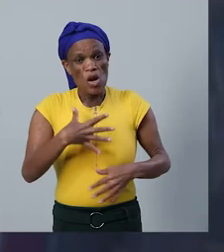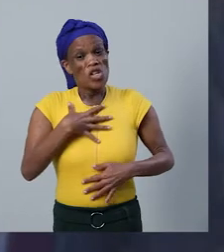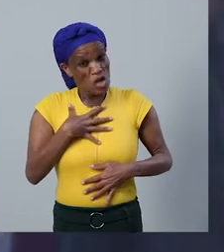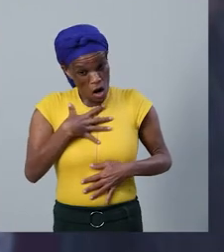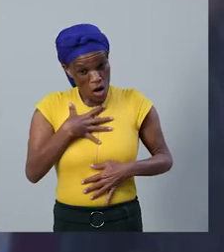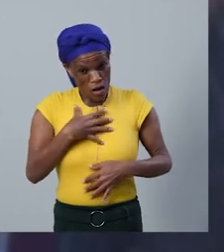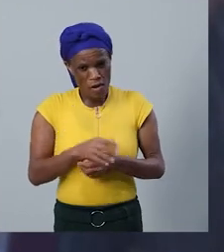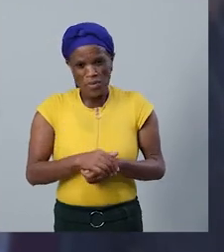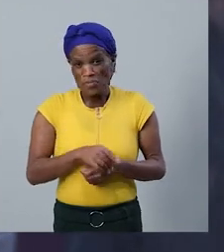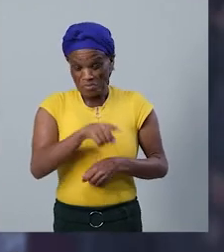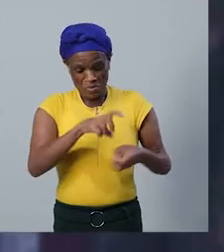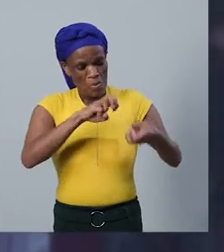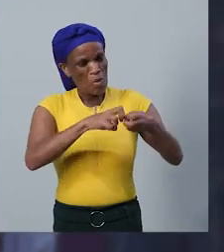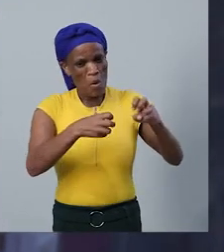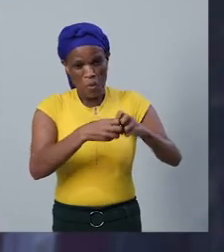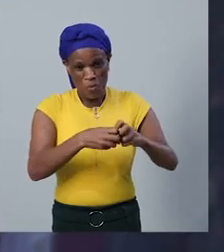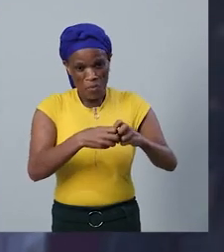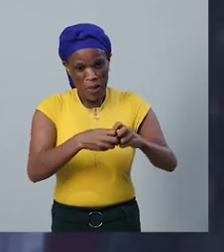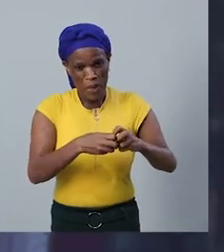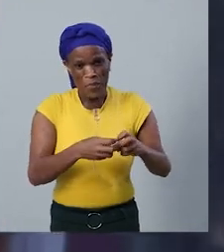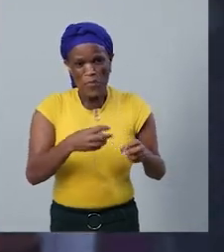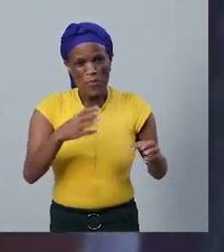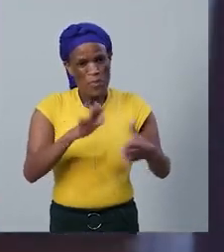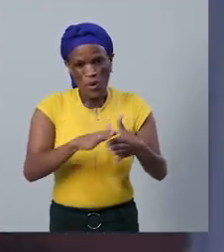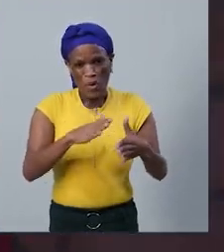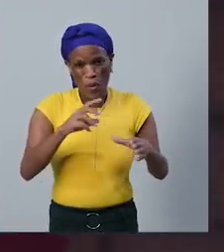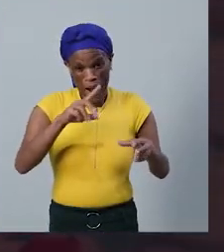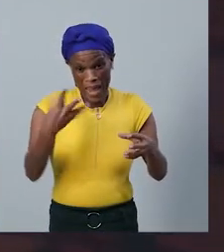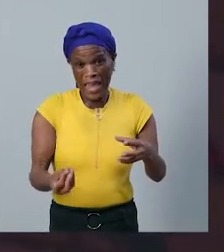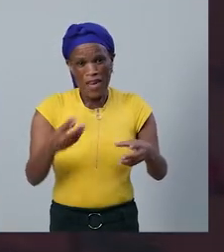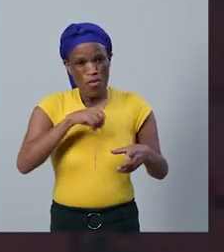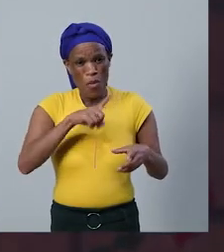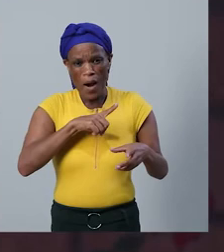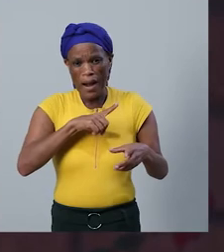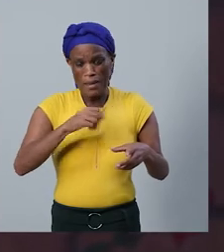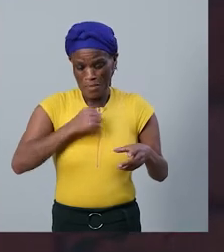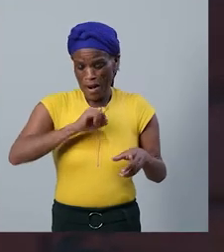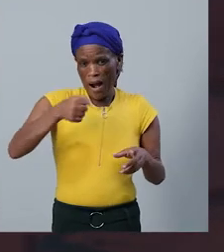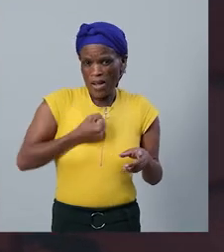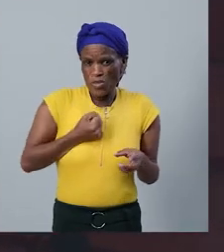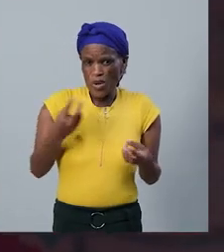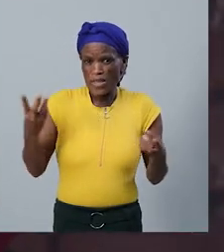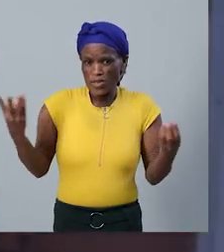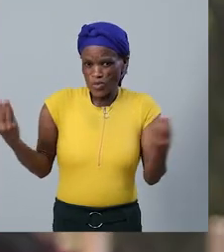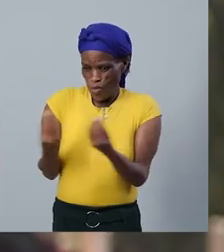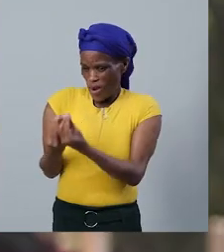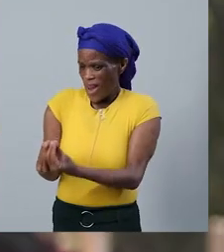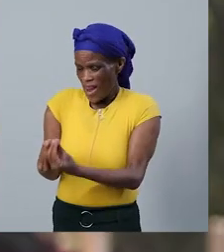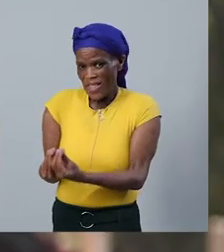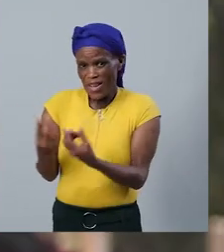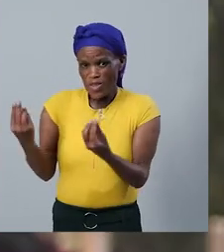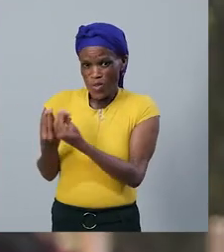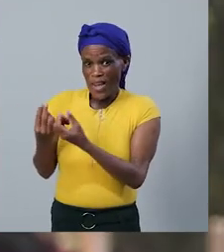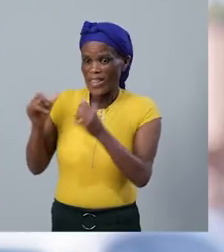that is the only problem making a link on it for now because now it really can reduce the sample for 36